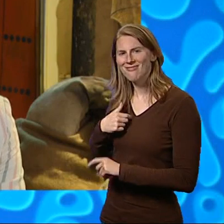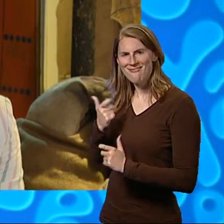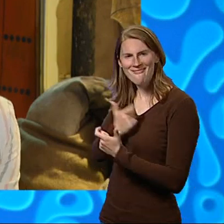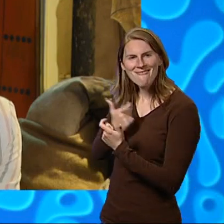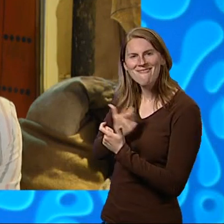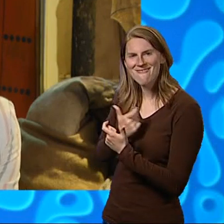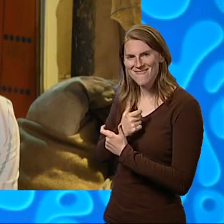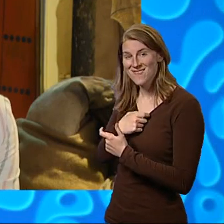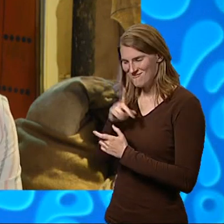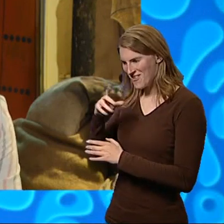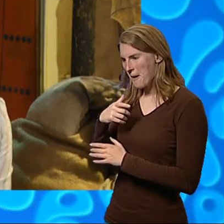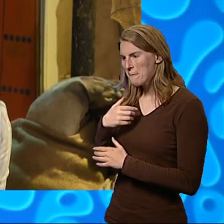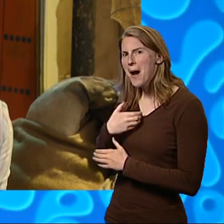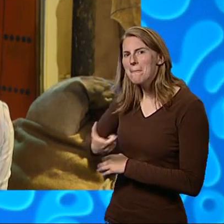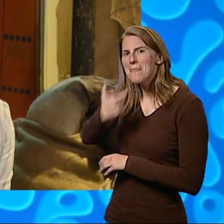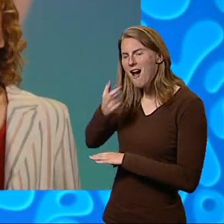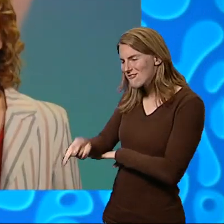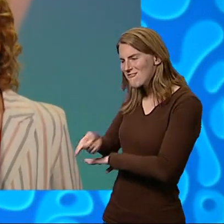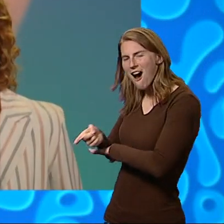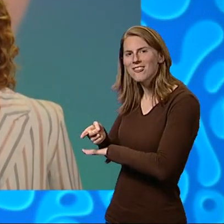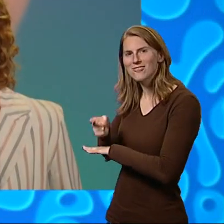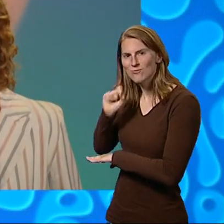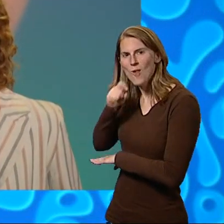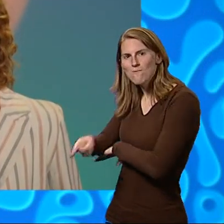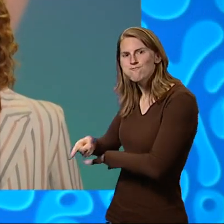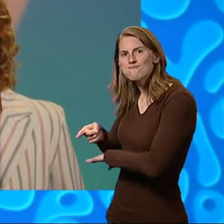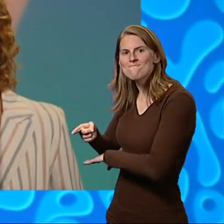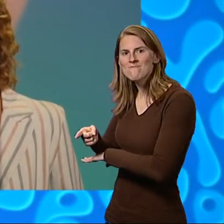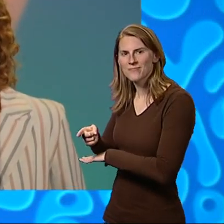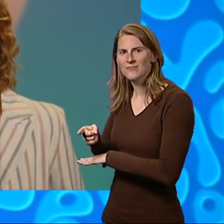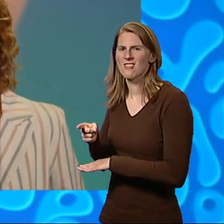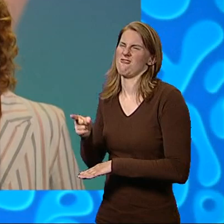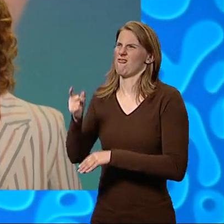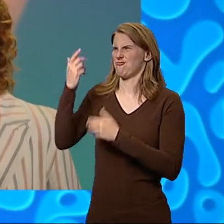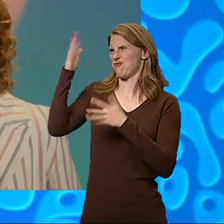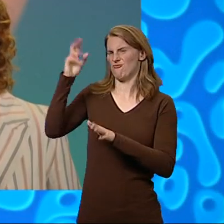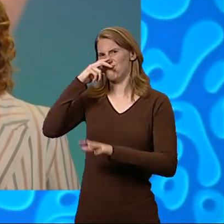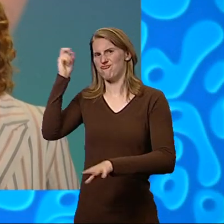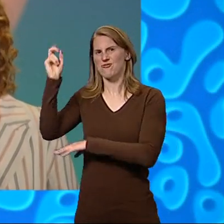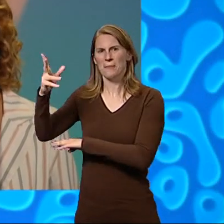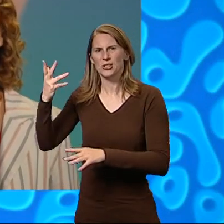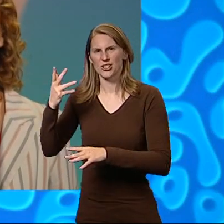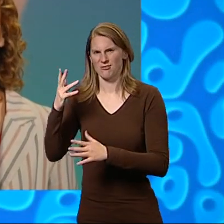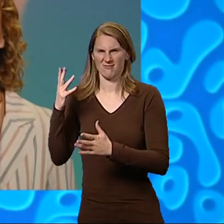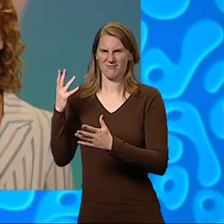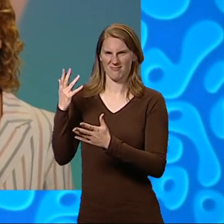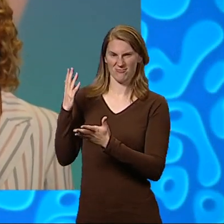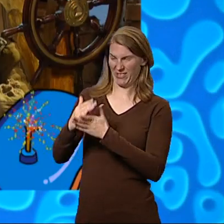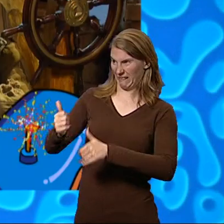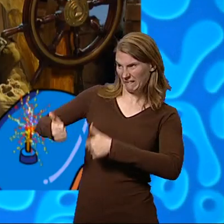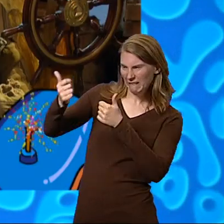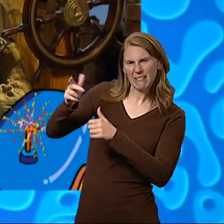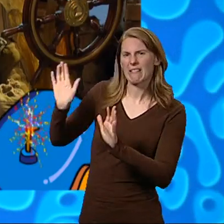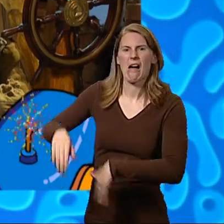taking aim. This is my bun gun. Boiled barnacles, there's no such thing as a bun gun, scowled the headteacher.